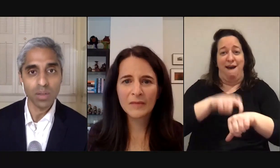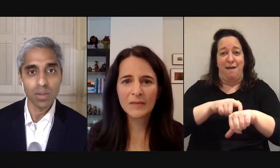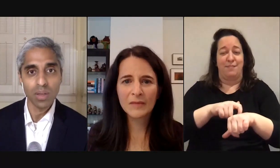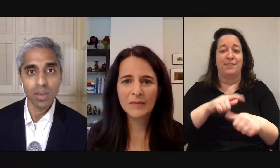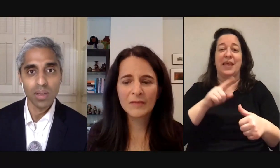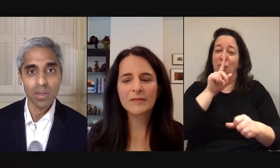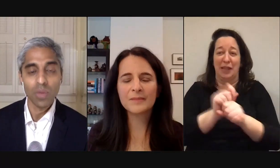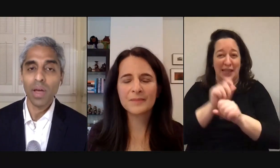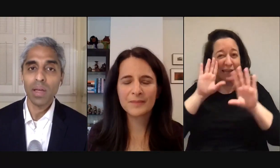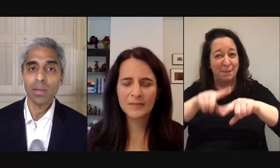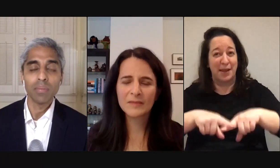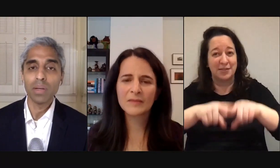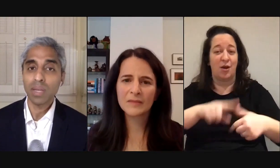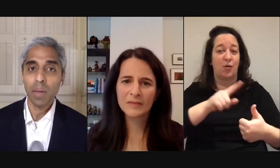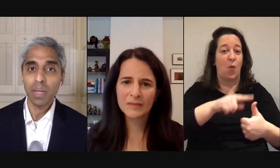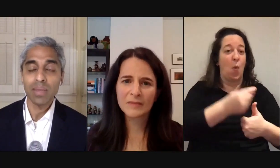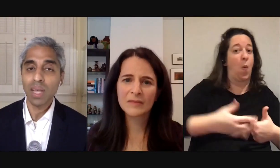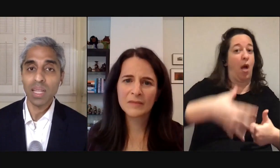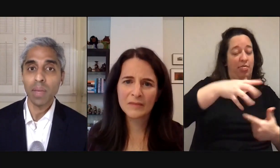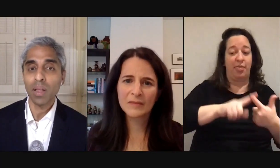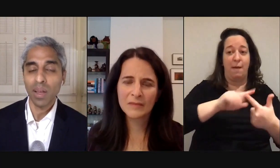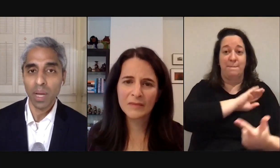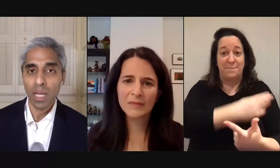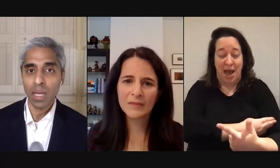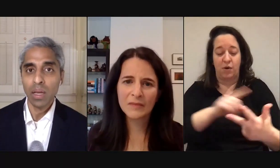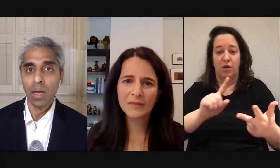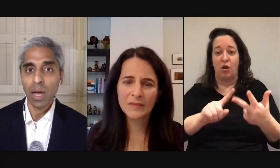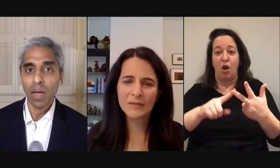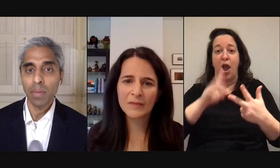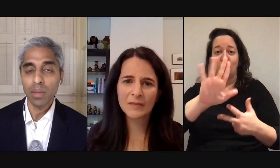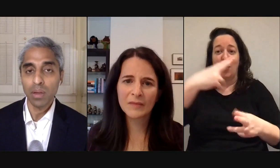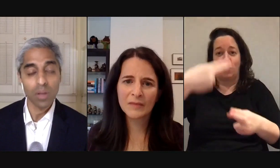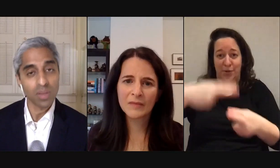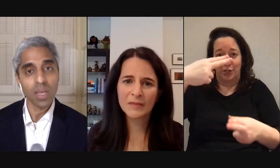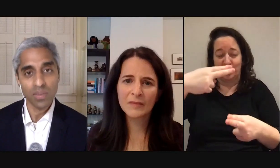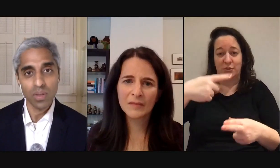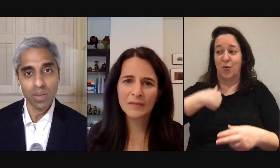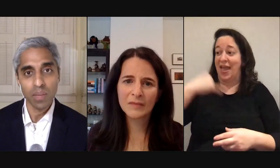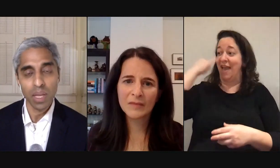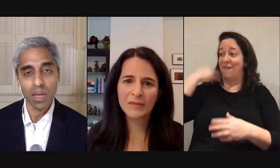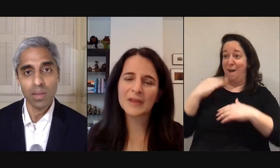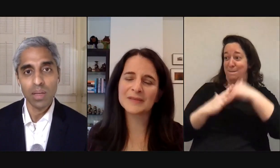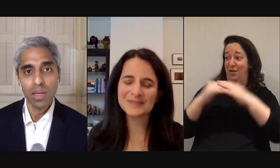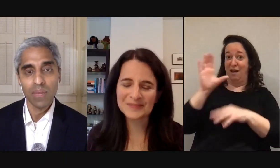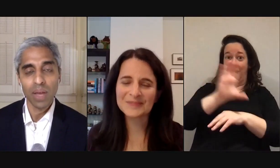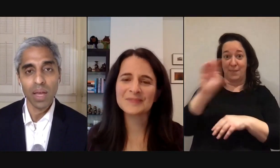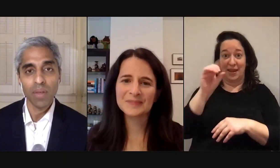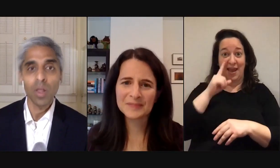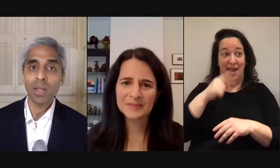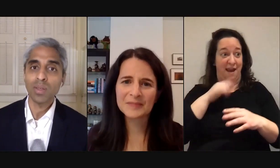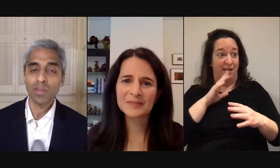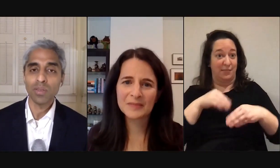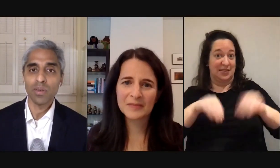reputation so if i build a company sell it and make a lot of money i'm called successful in the media if